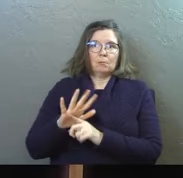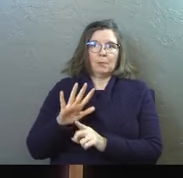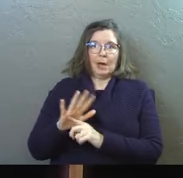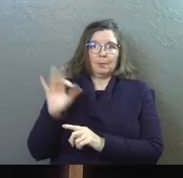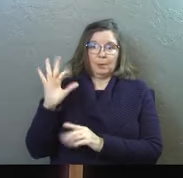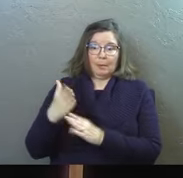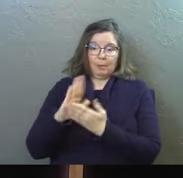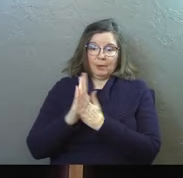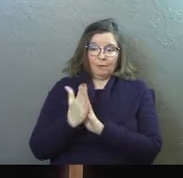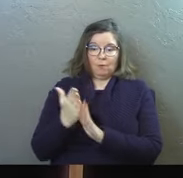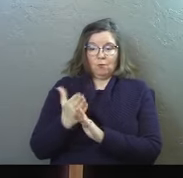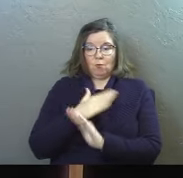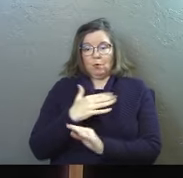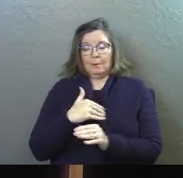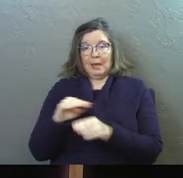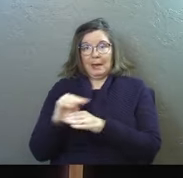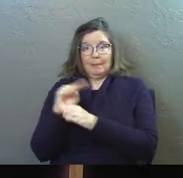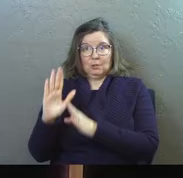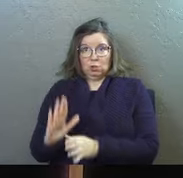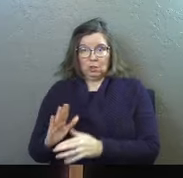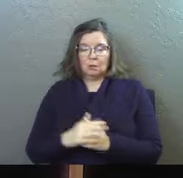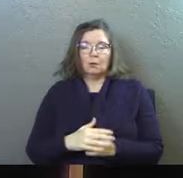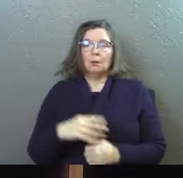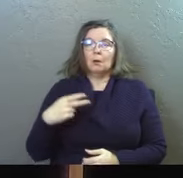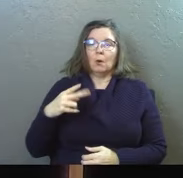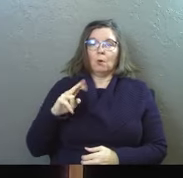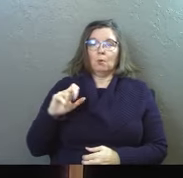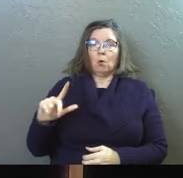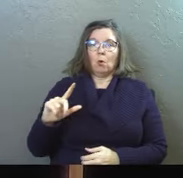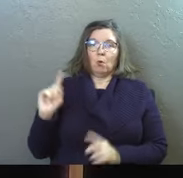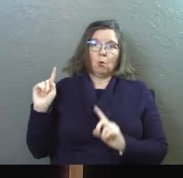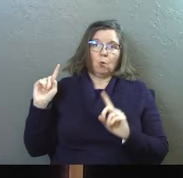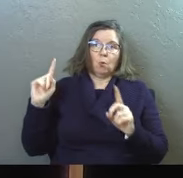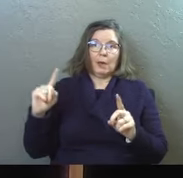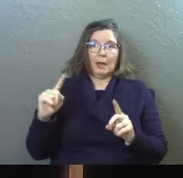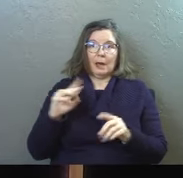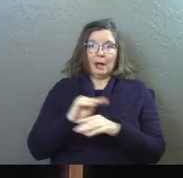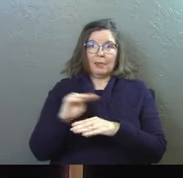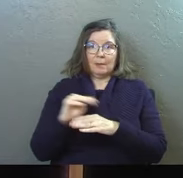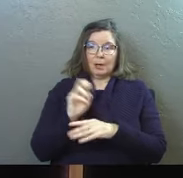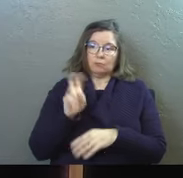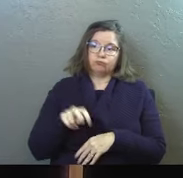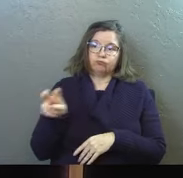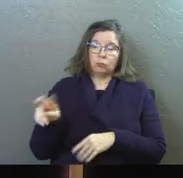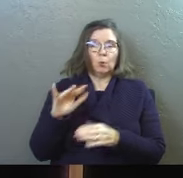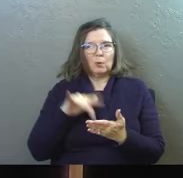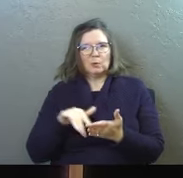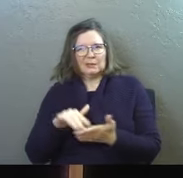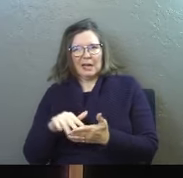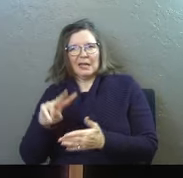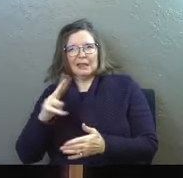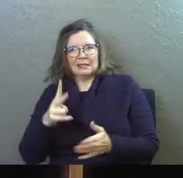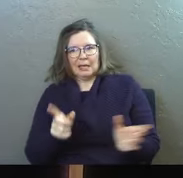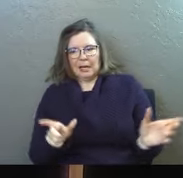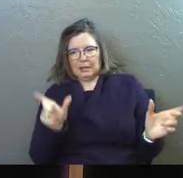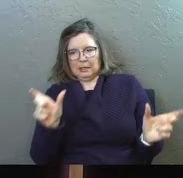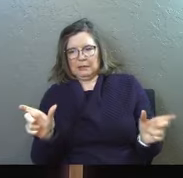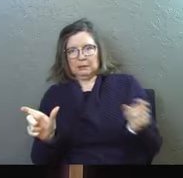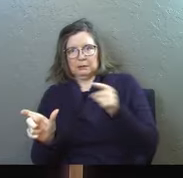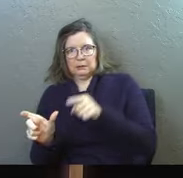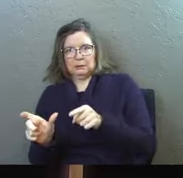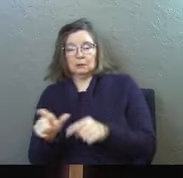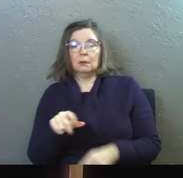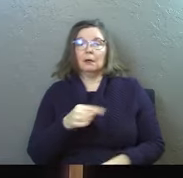preacher before he became a missionary. When Paul went to go on his missionary journeys, which we're going to study in the second half of Acts,